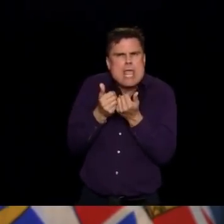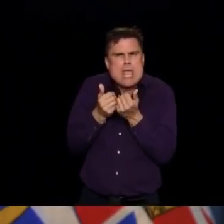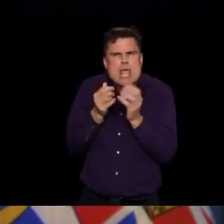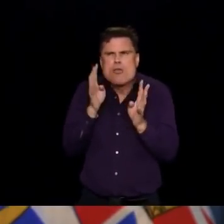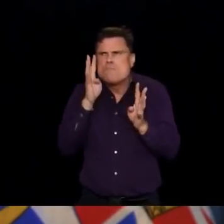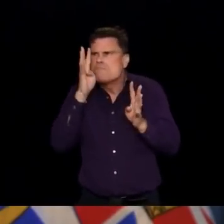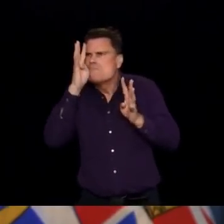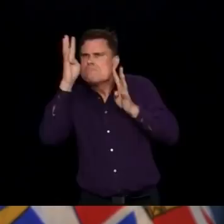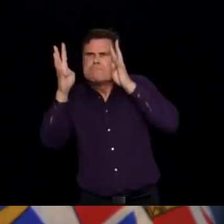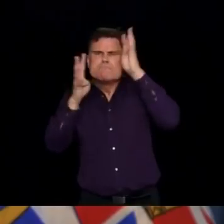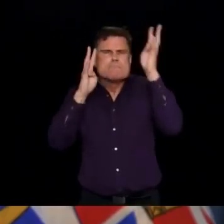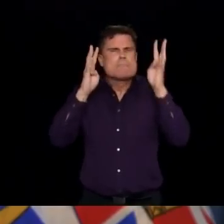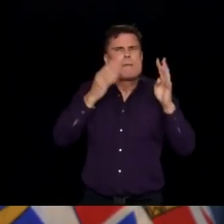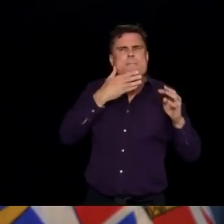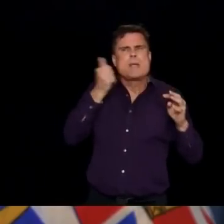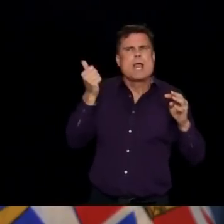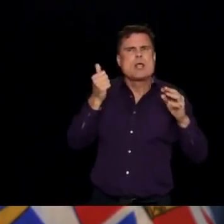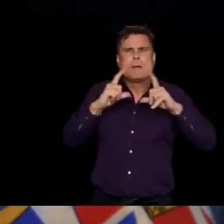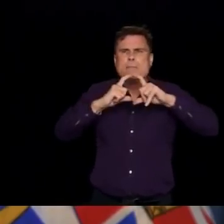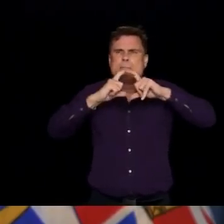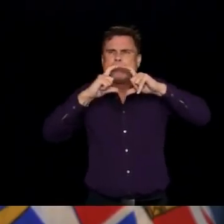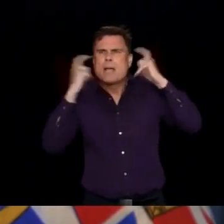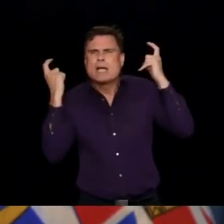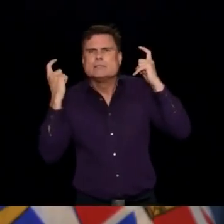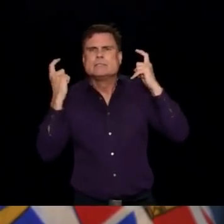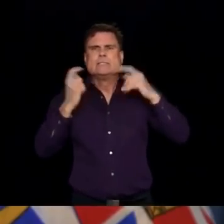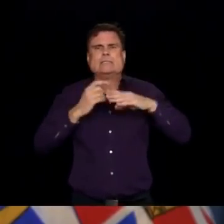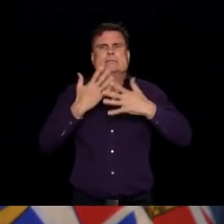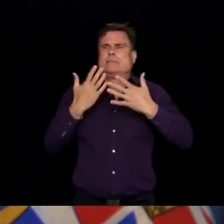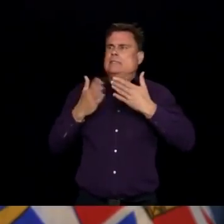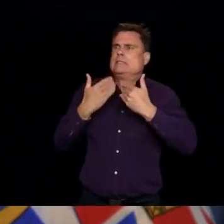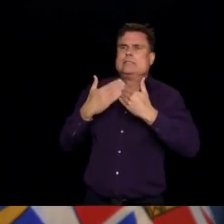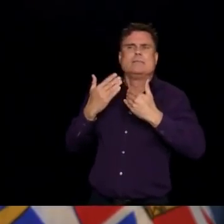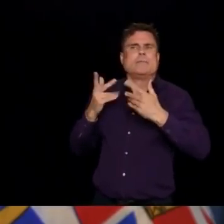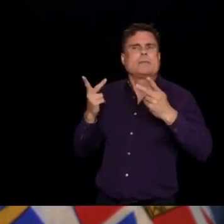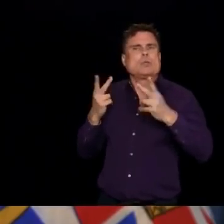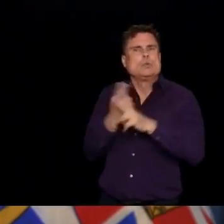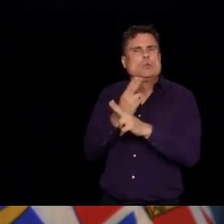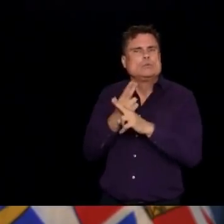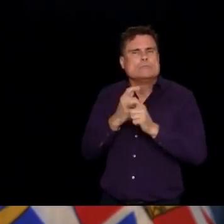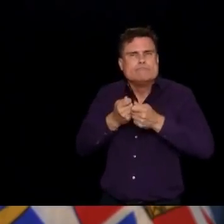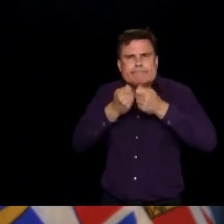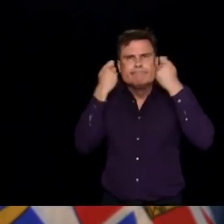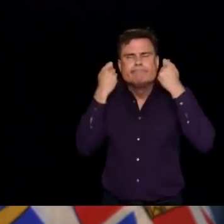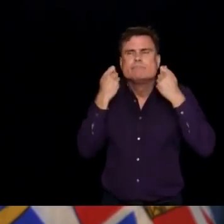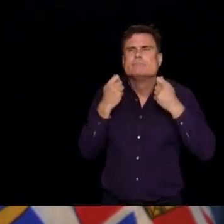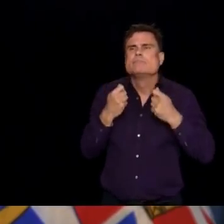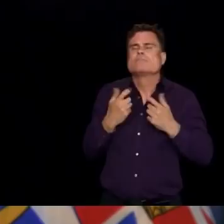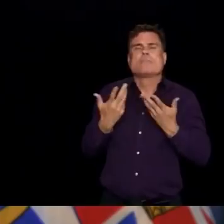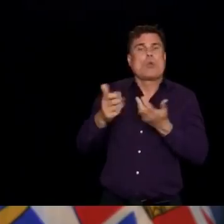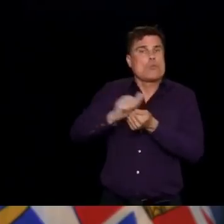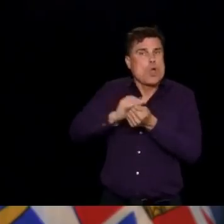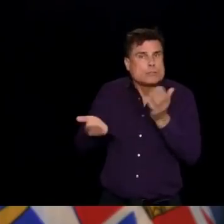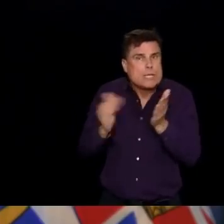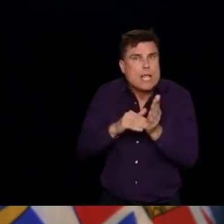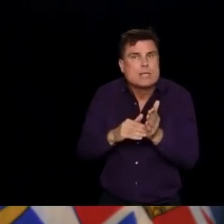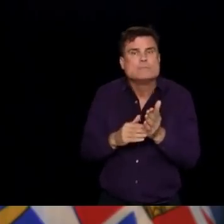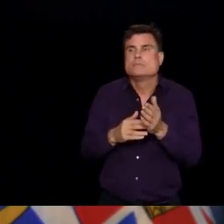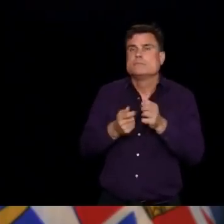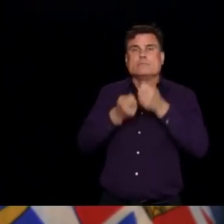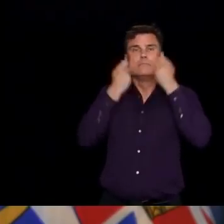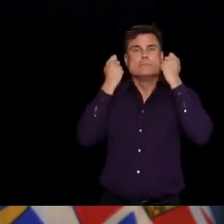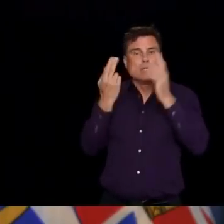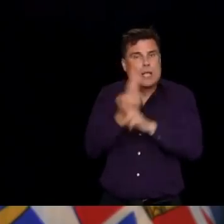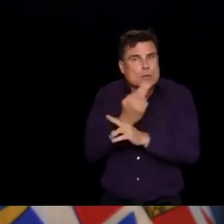much more effective. It discourages me that we're here after, you know, SARS in 2003 and a pandemic